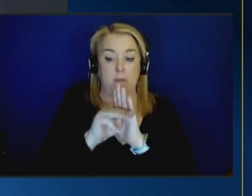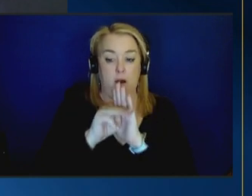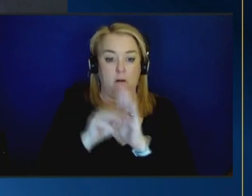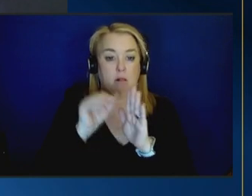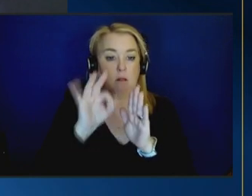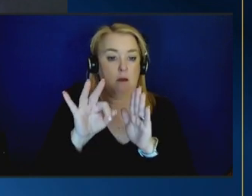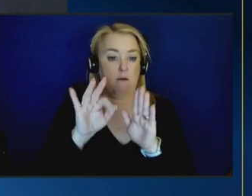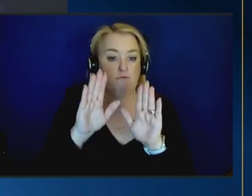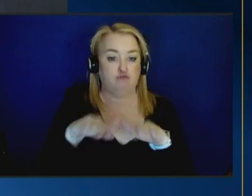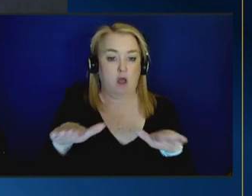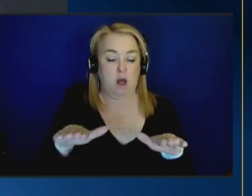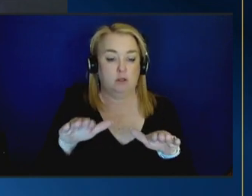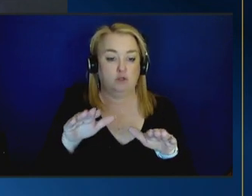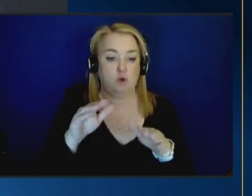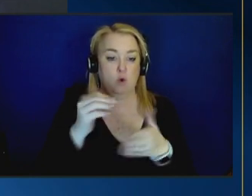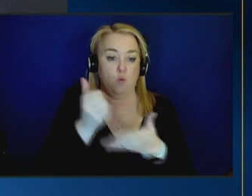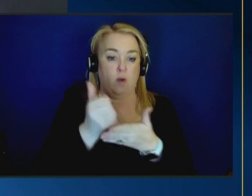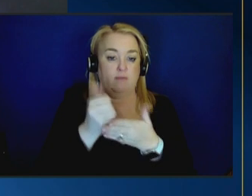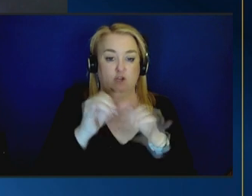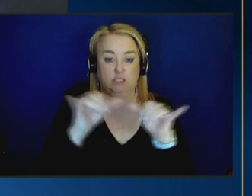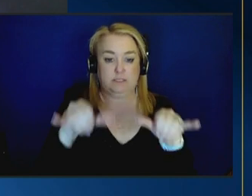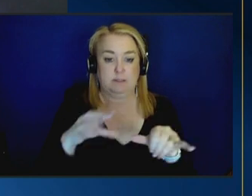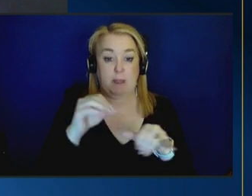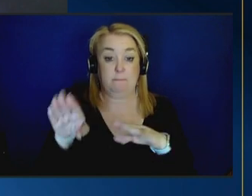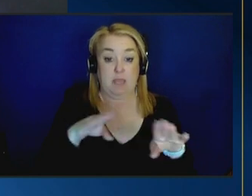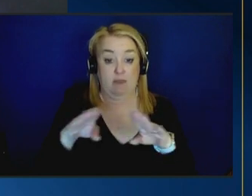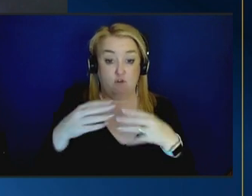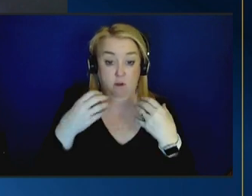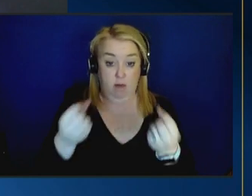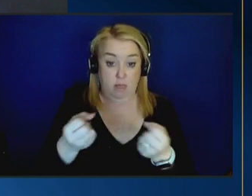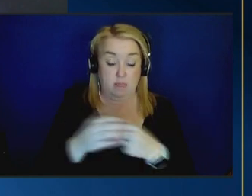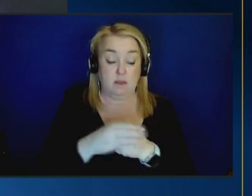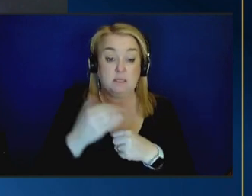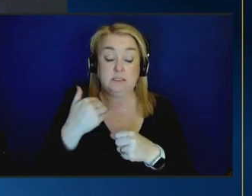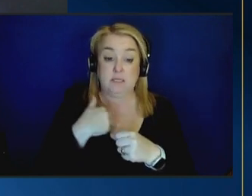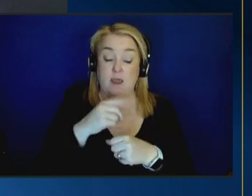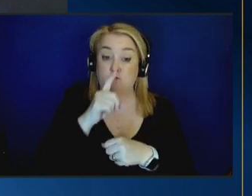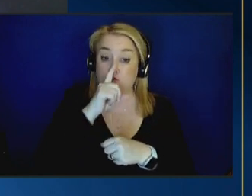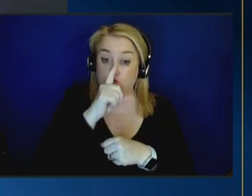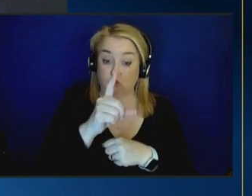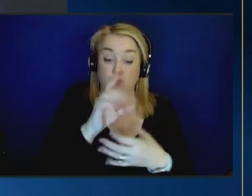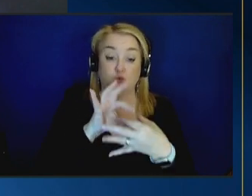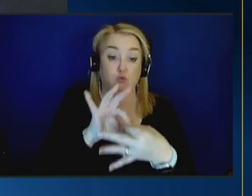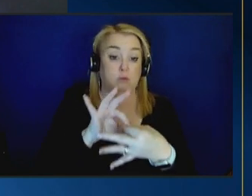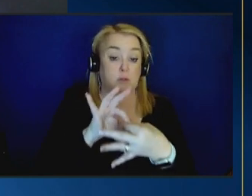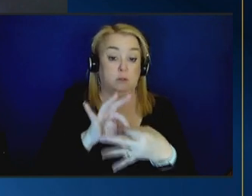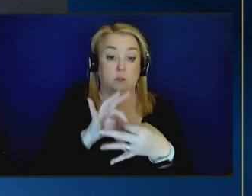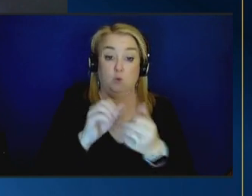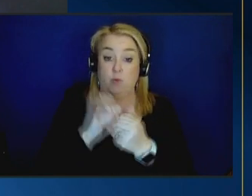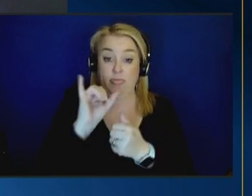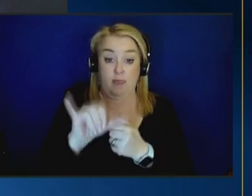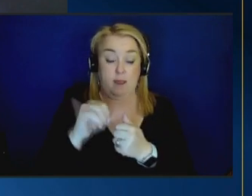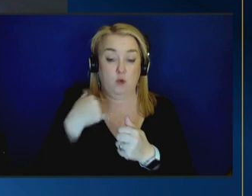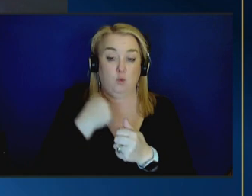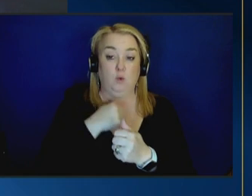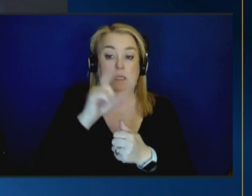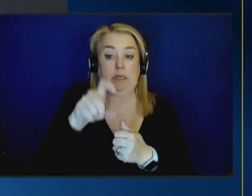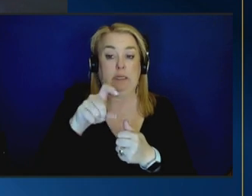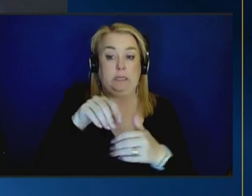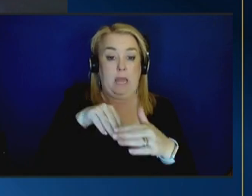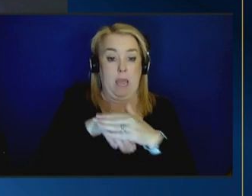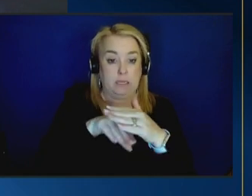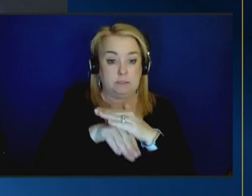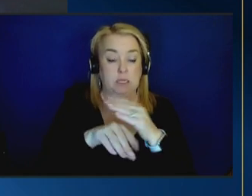welfare system and behavioral health and to have true fidelity to that model we need access to resources